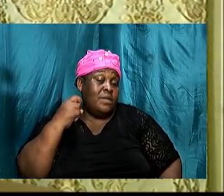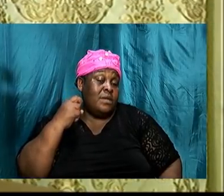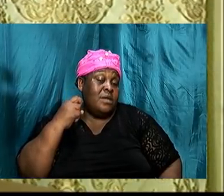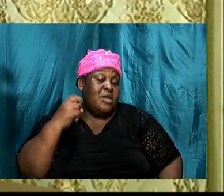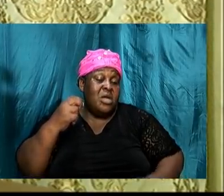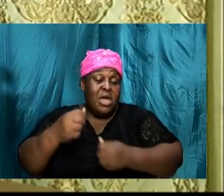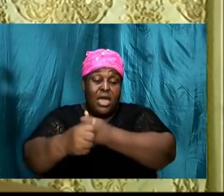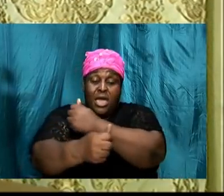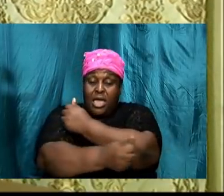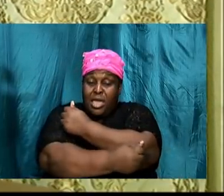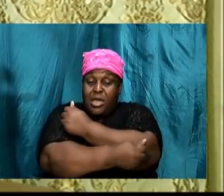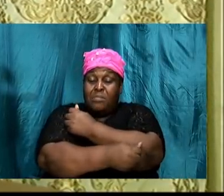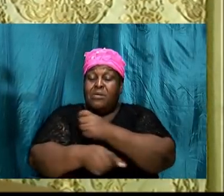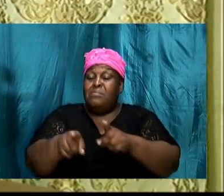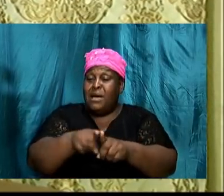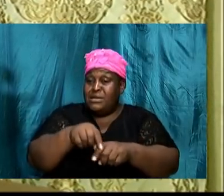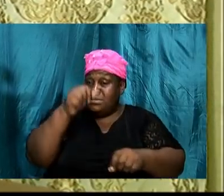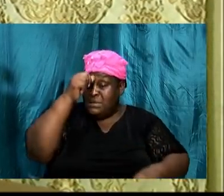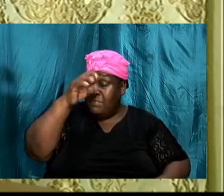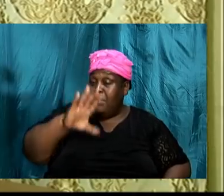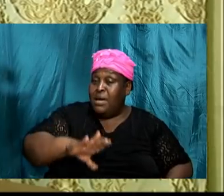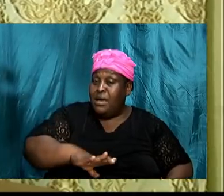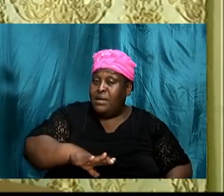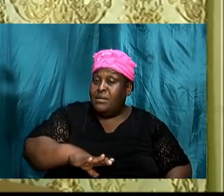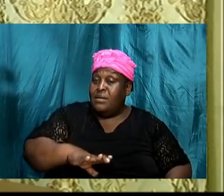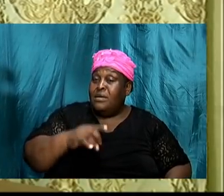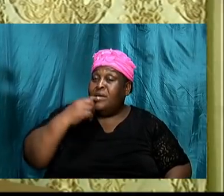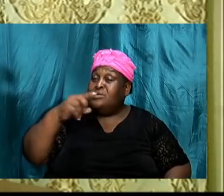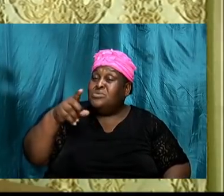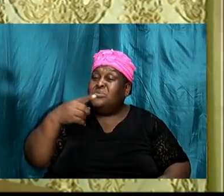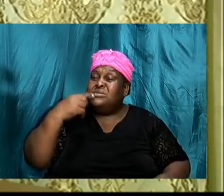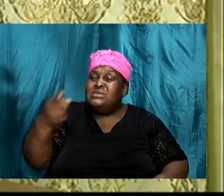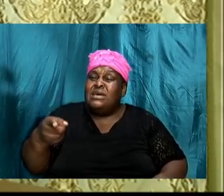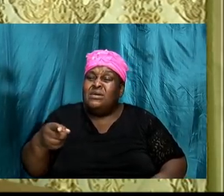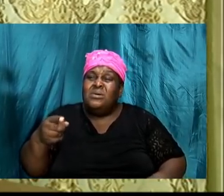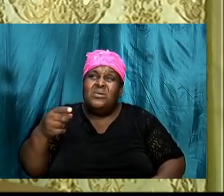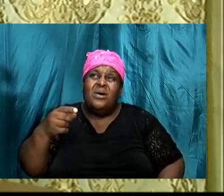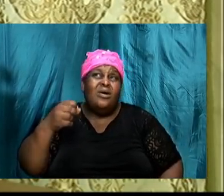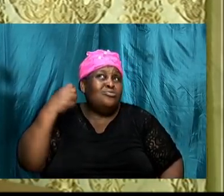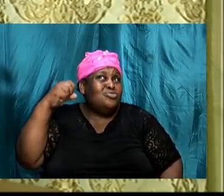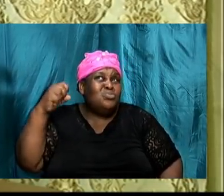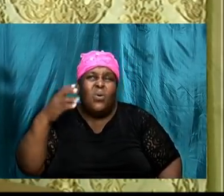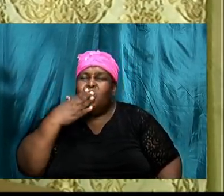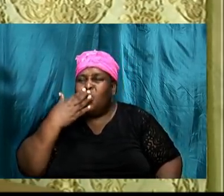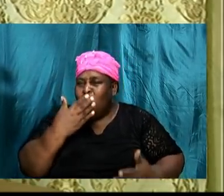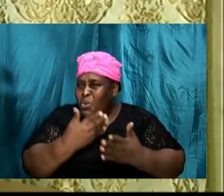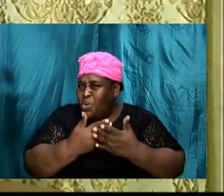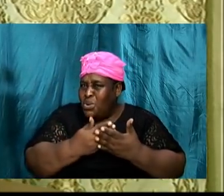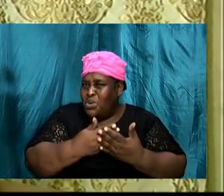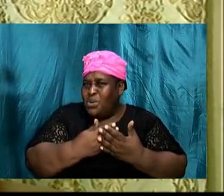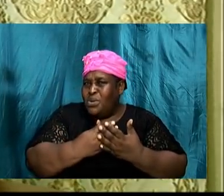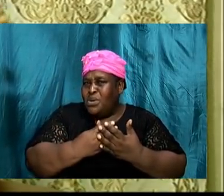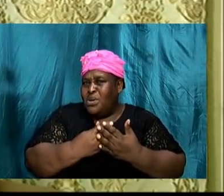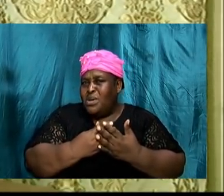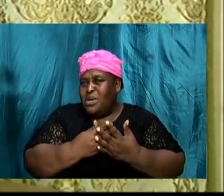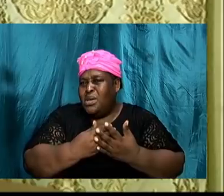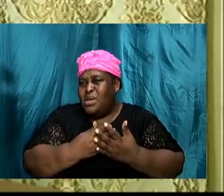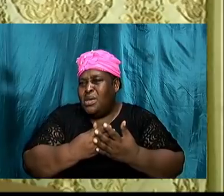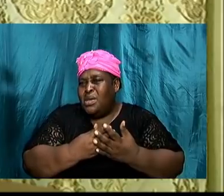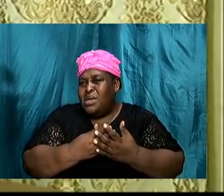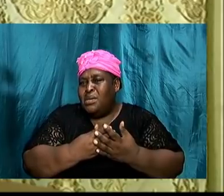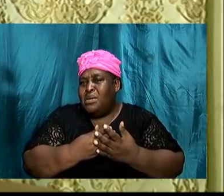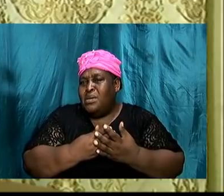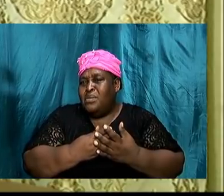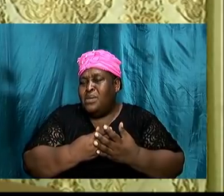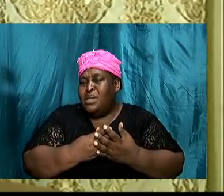Abram as the man should have said, it sounds good. I'm just putting myself, putting my